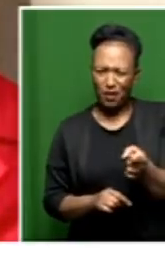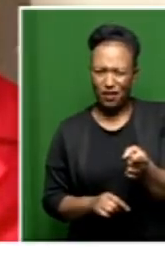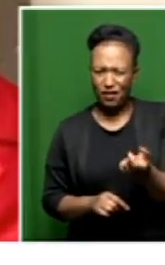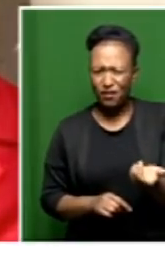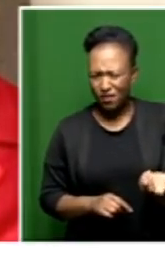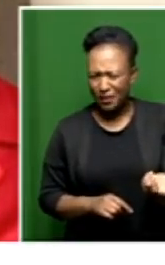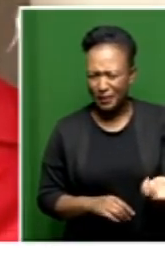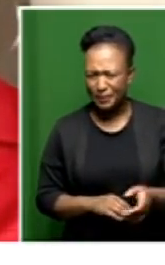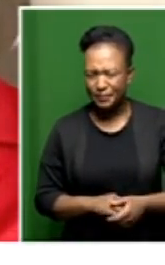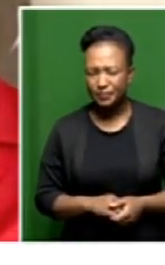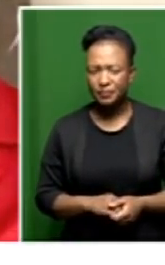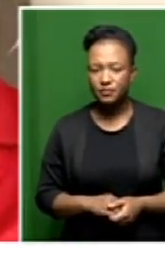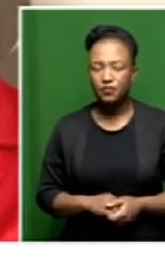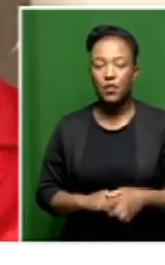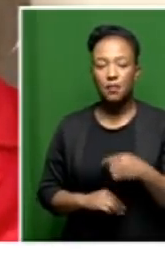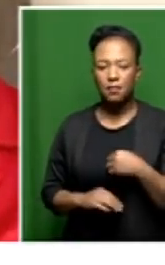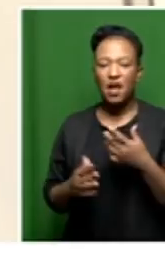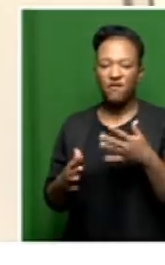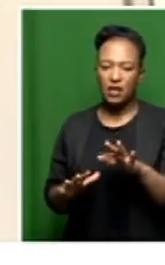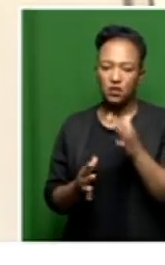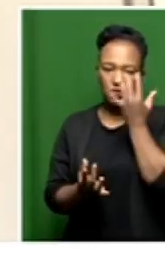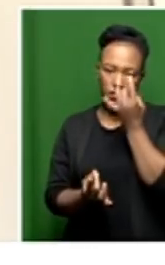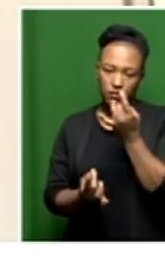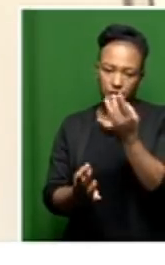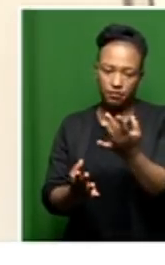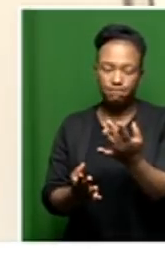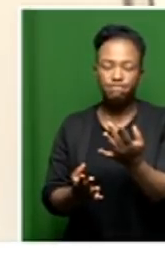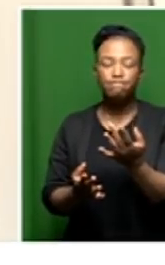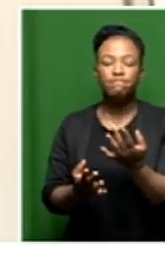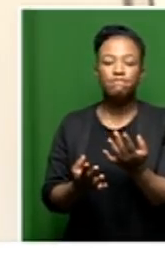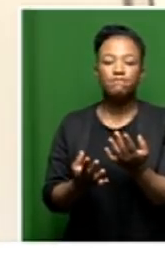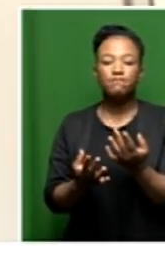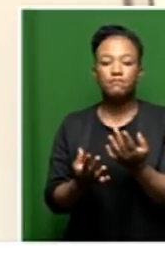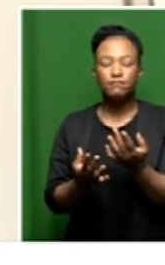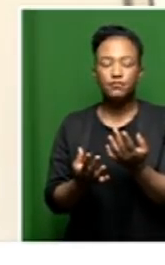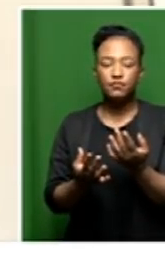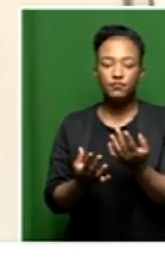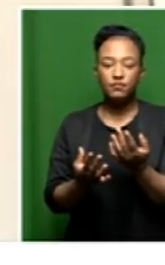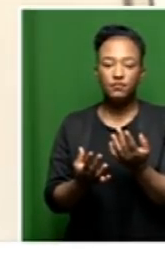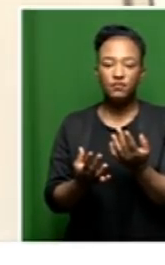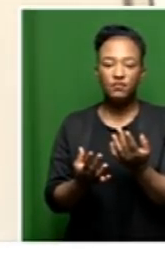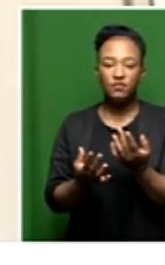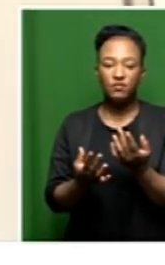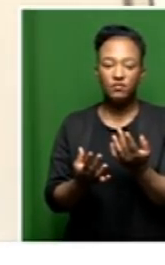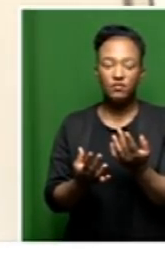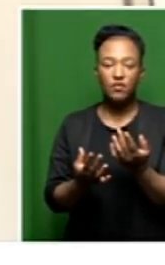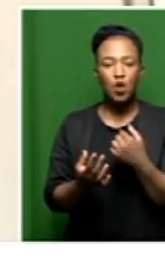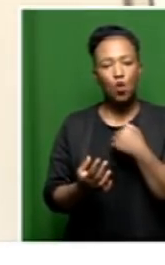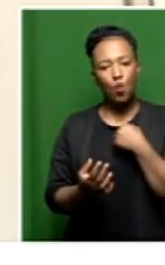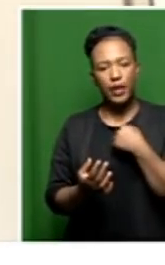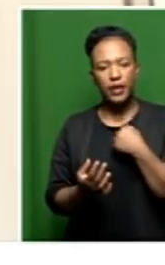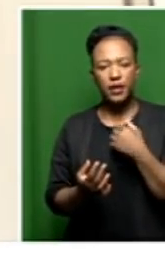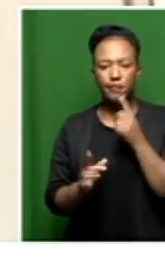As I indicated, it has always been a wish that